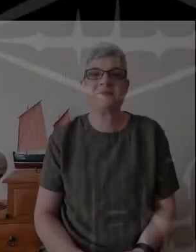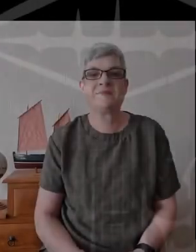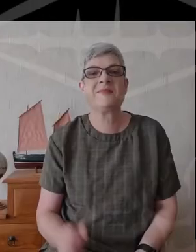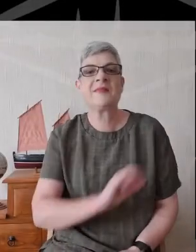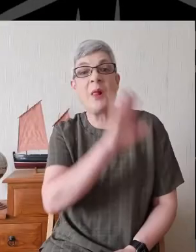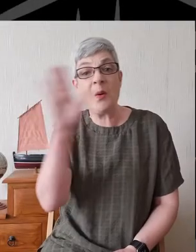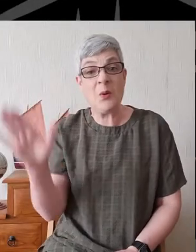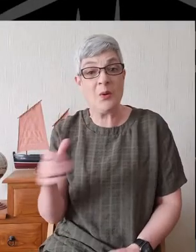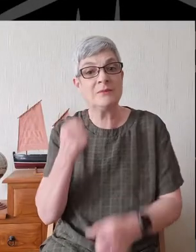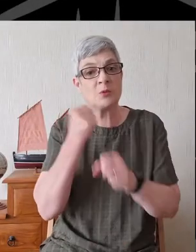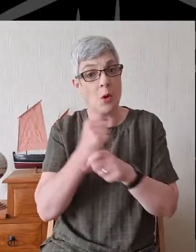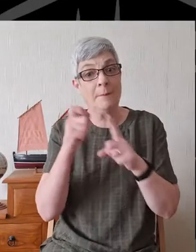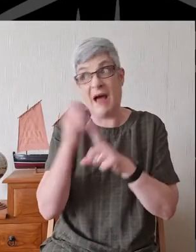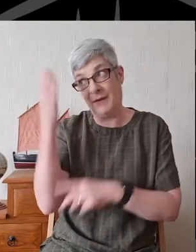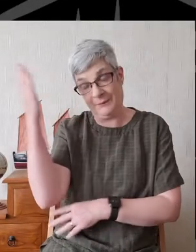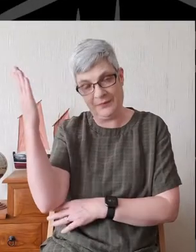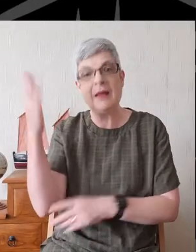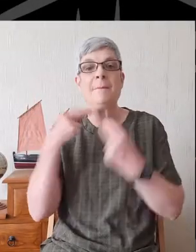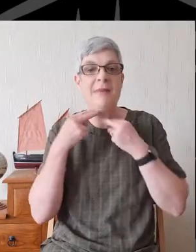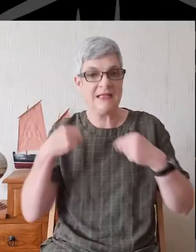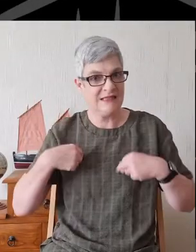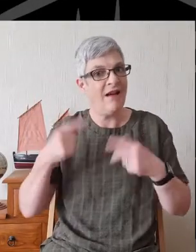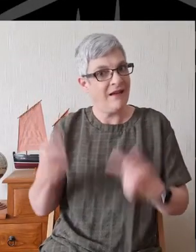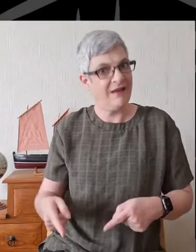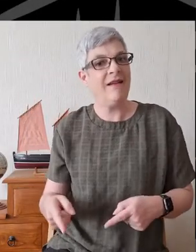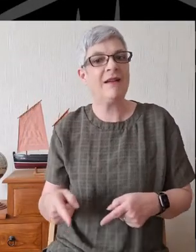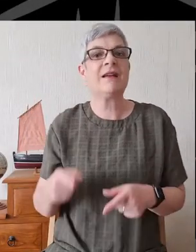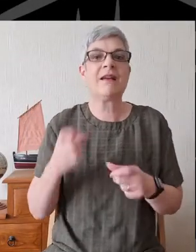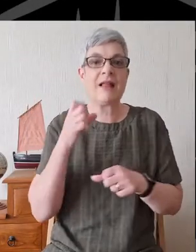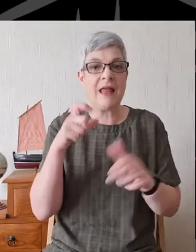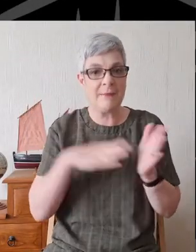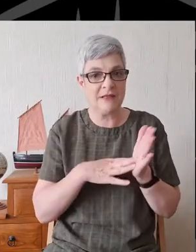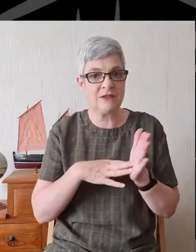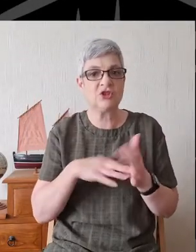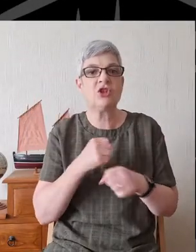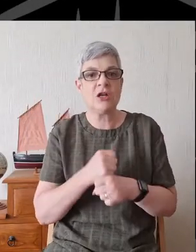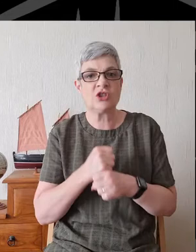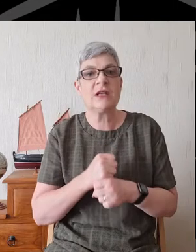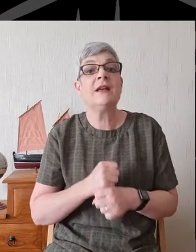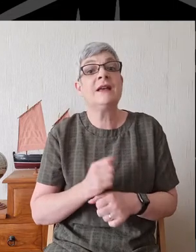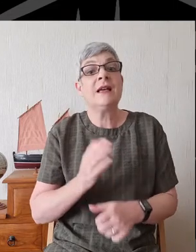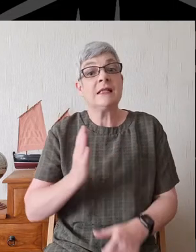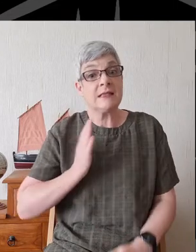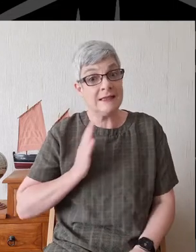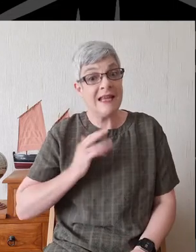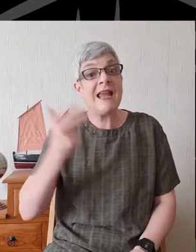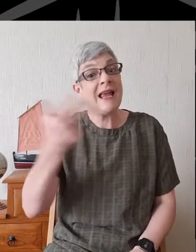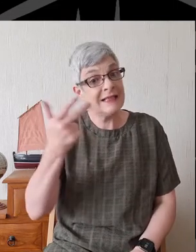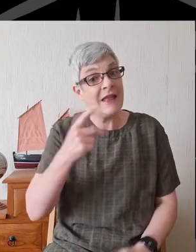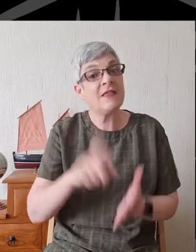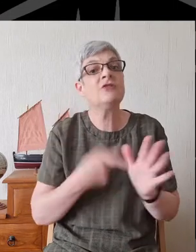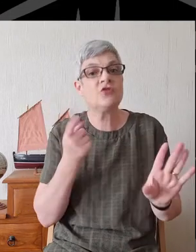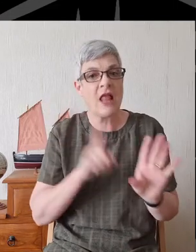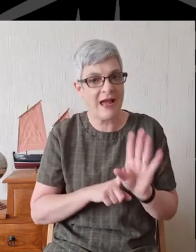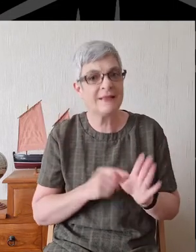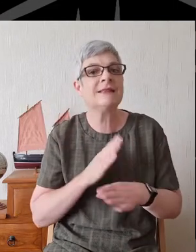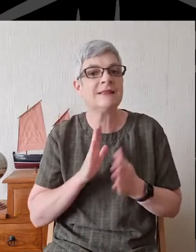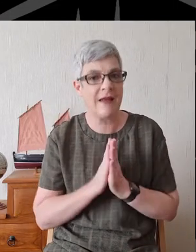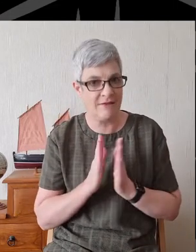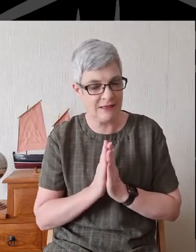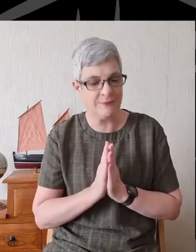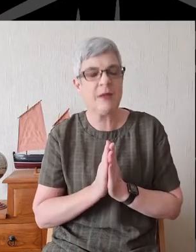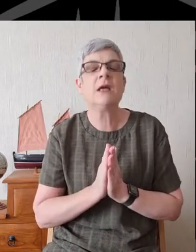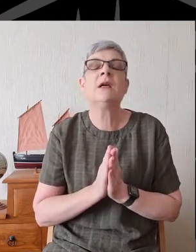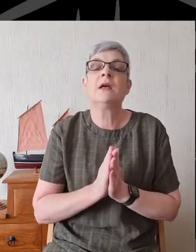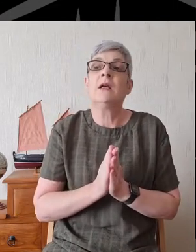Hello, I'm Gordon Palmer, minister here at Claremont Parish Church, and this is our service for Sunday, 18th July. As well as